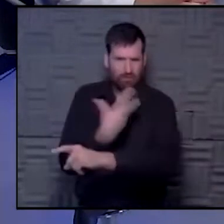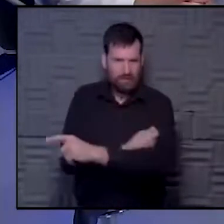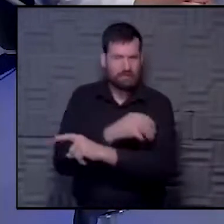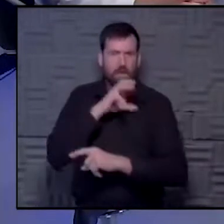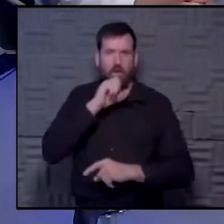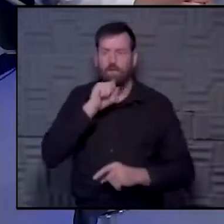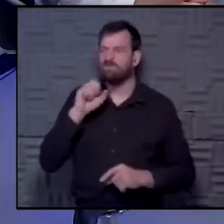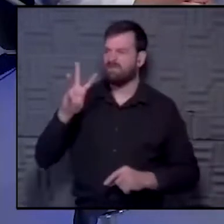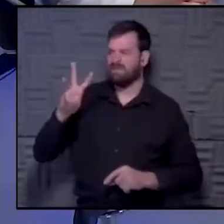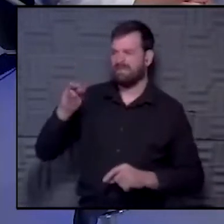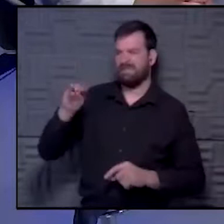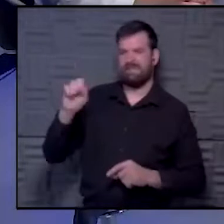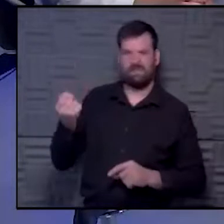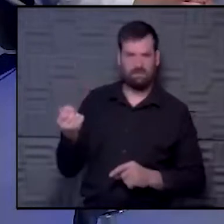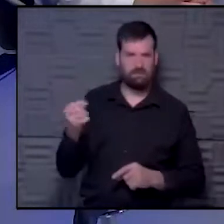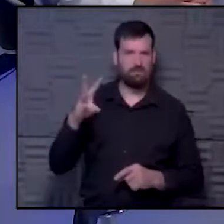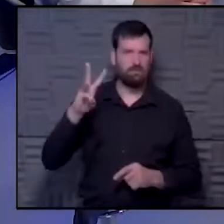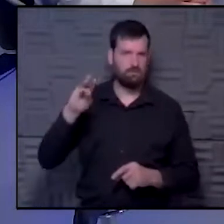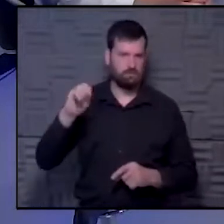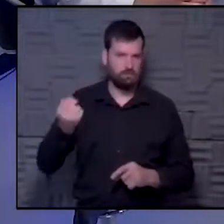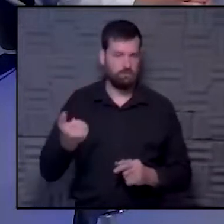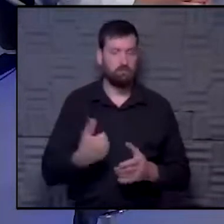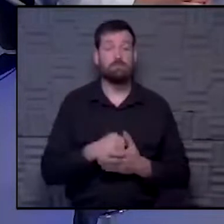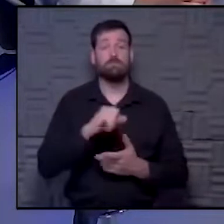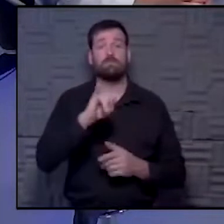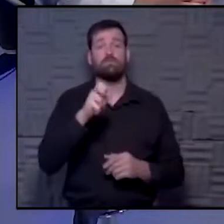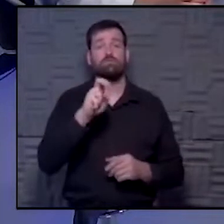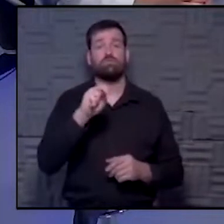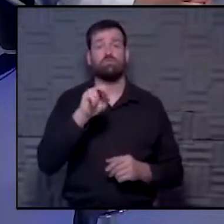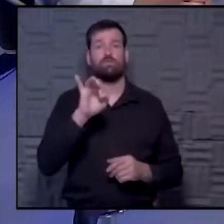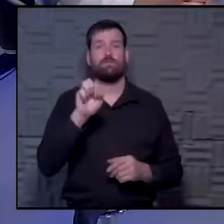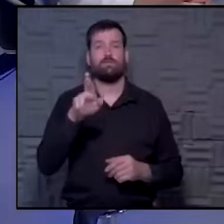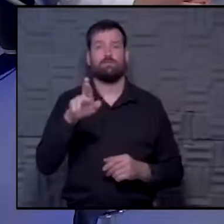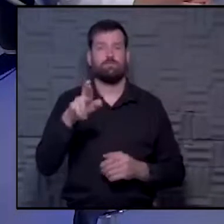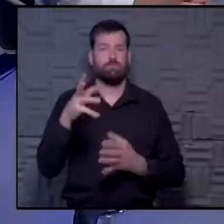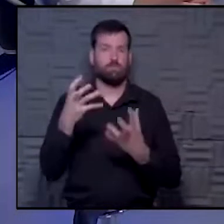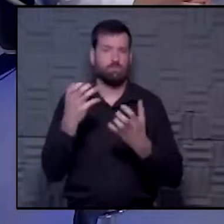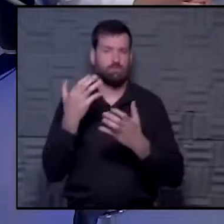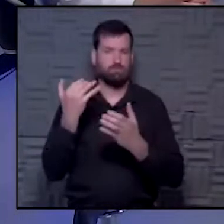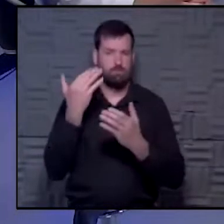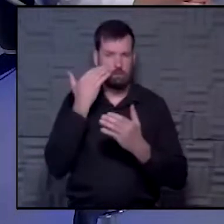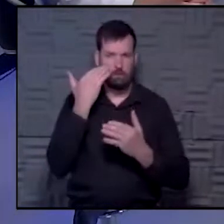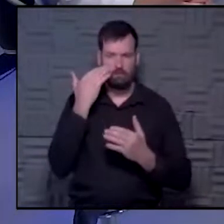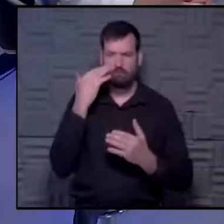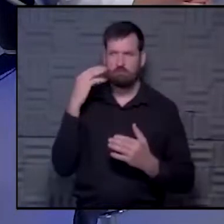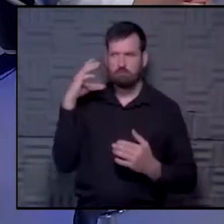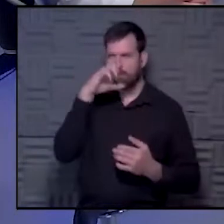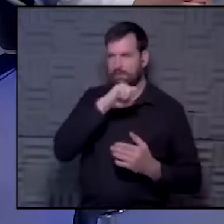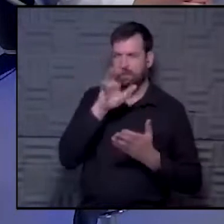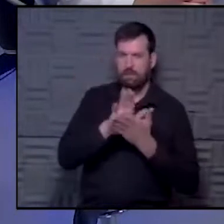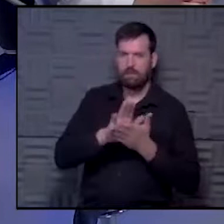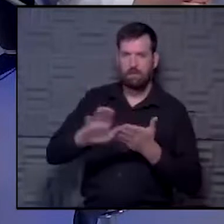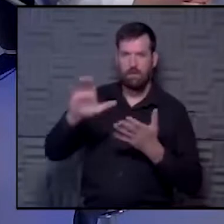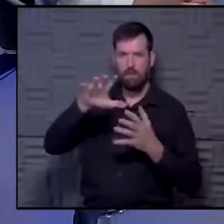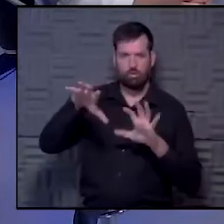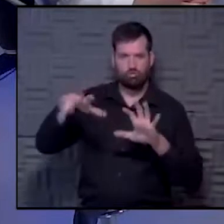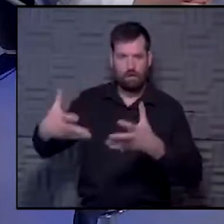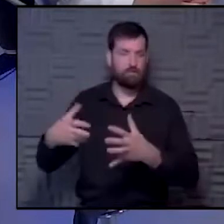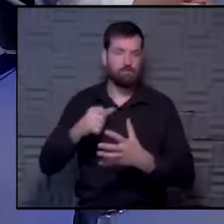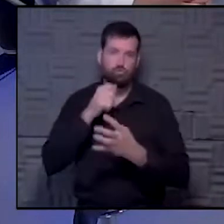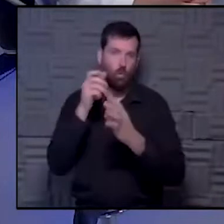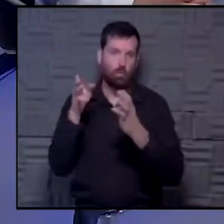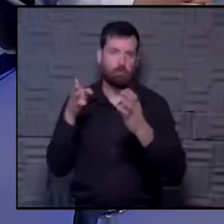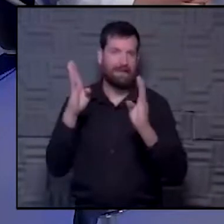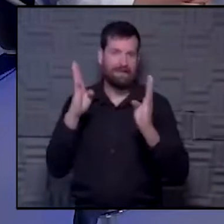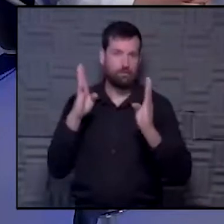60s. 60s. Yeah, 60s. And Jennifer wants to know, last question, I think we're missing the college crowd, and they don't really listen to the news, but